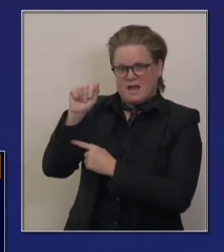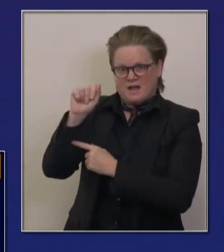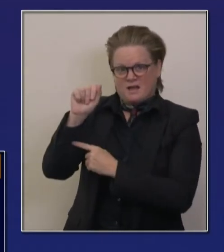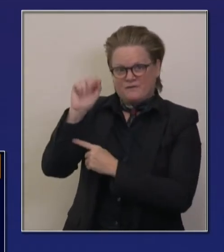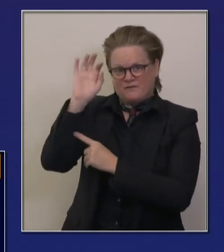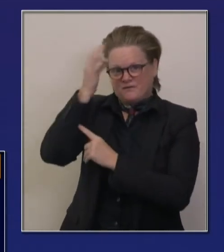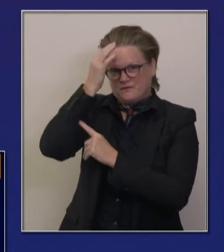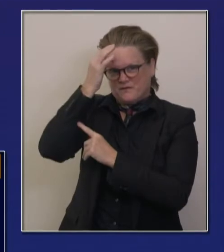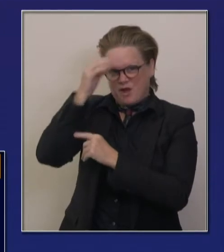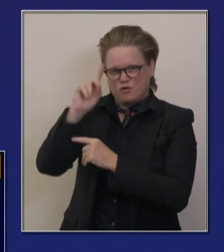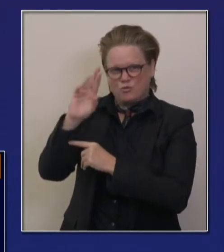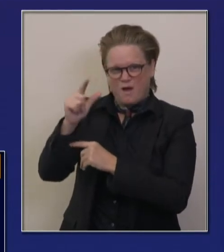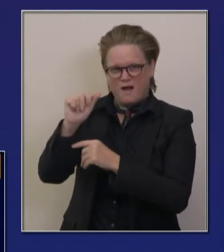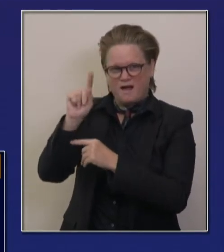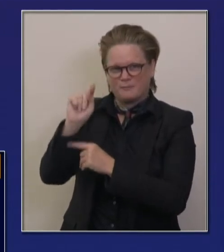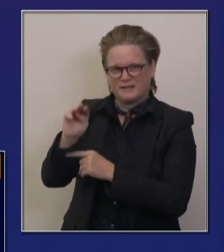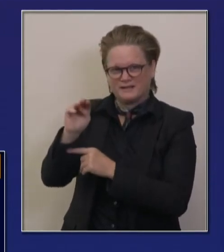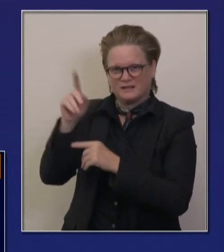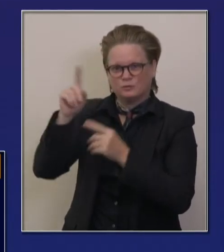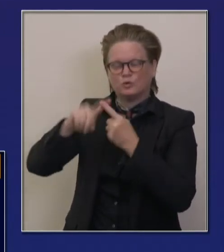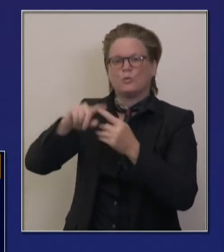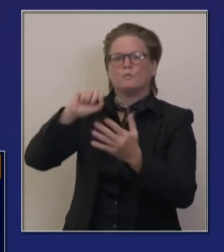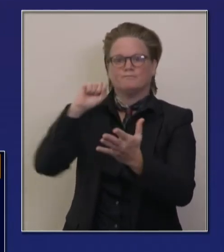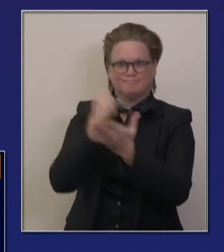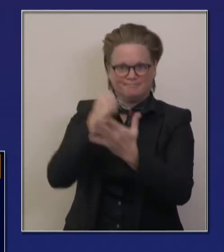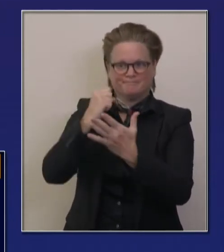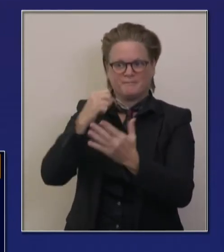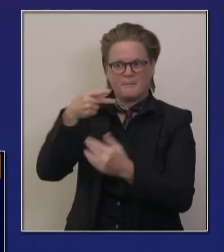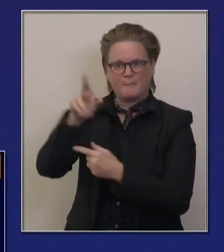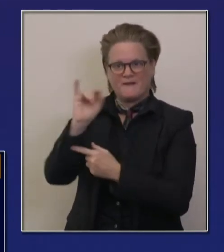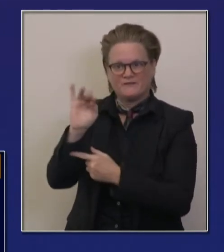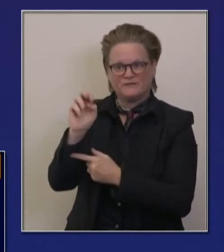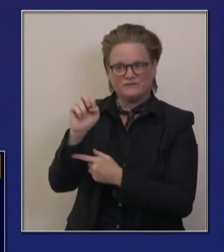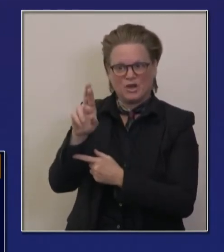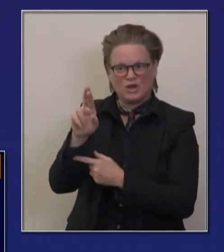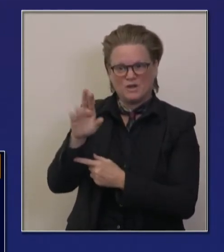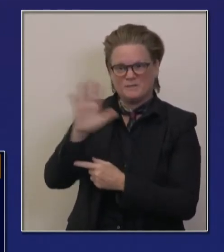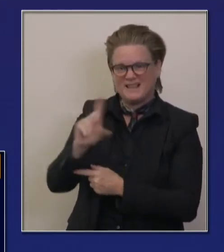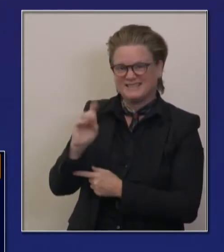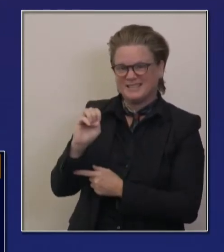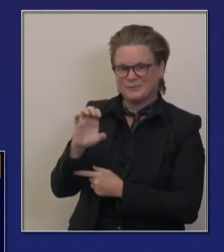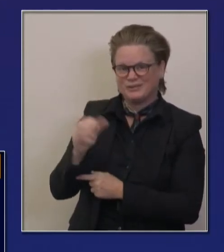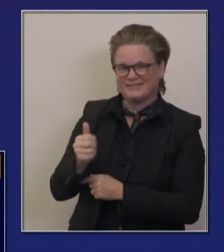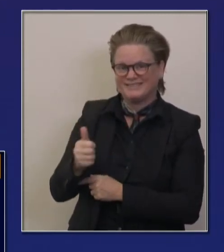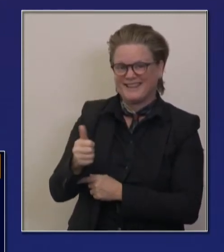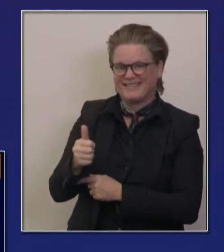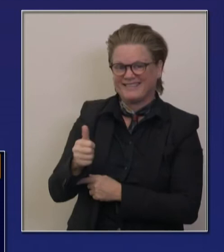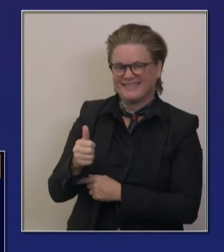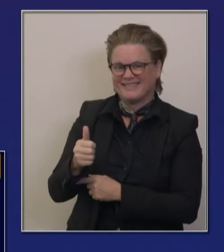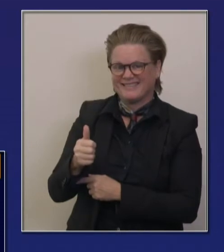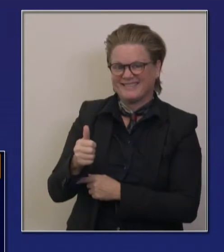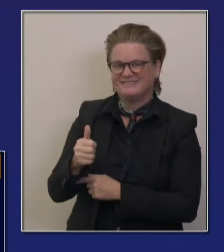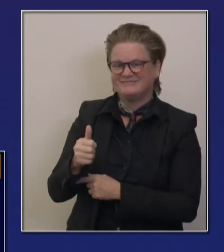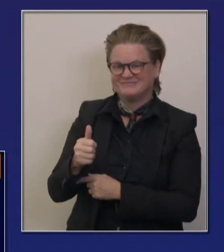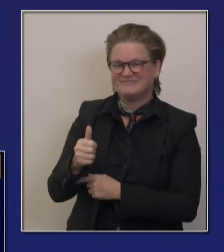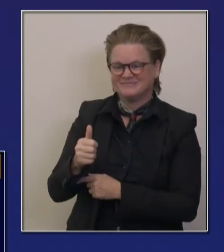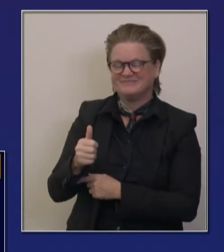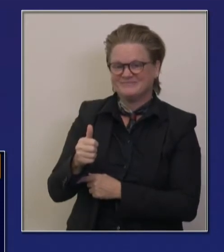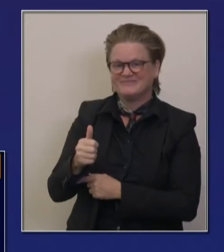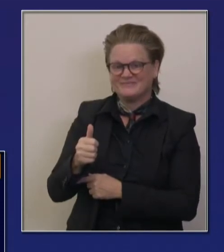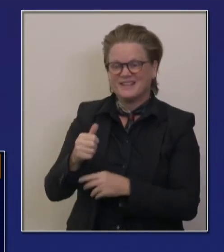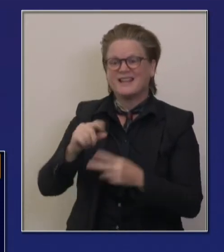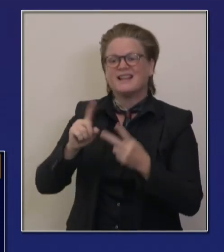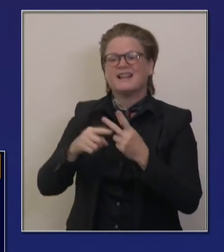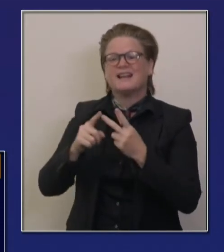discussion around that to occur a week or so later. So it gives you a sense of now the cadence of the vaccination. We're getting